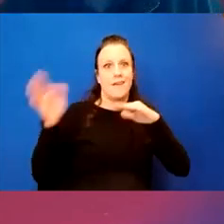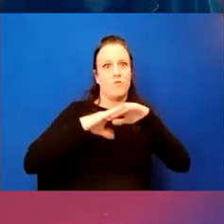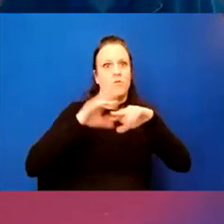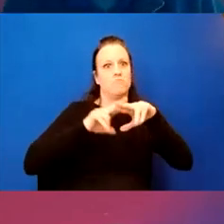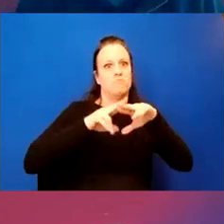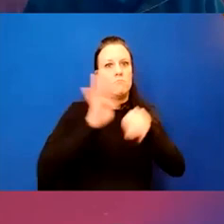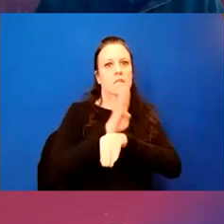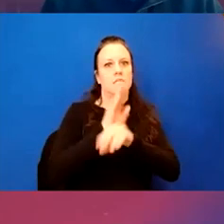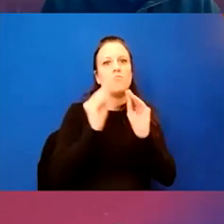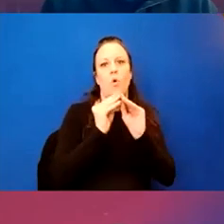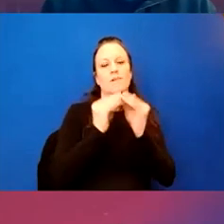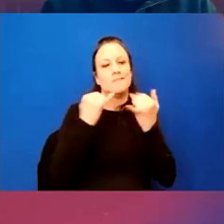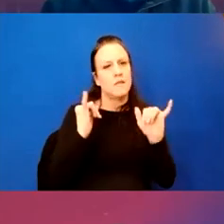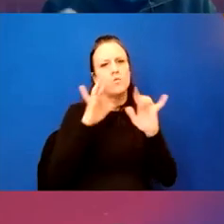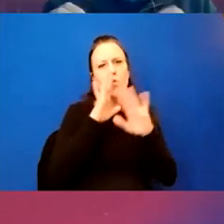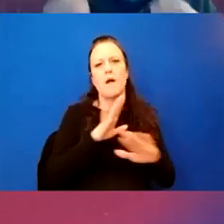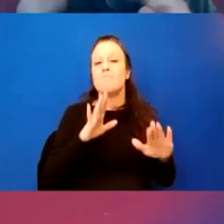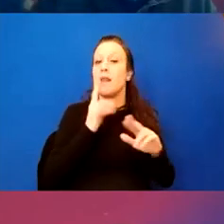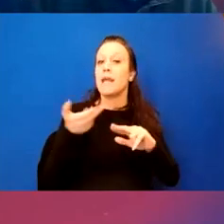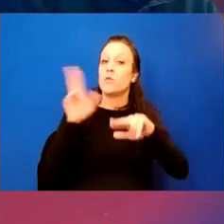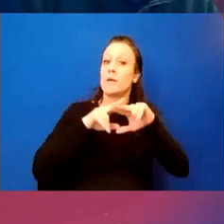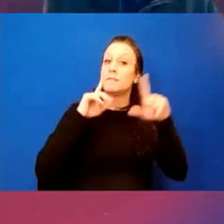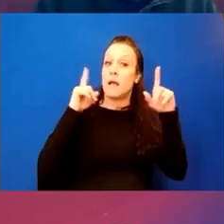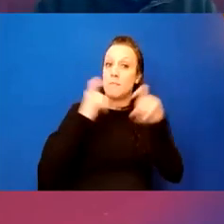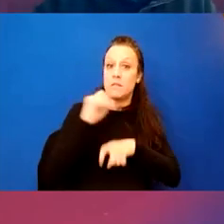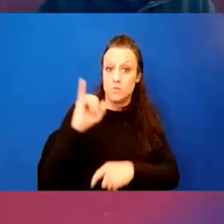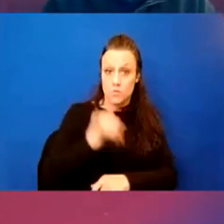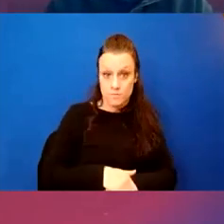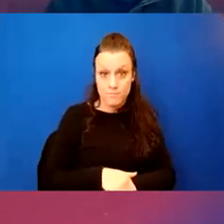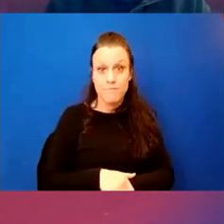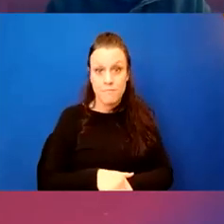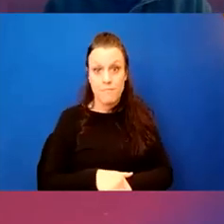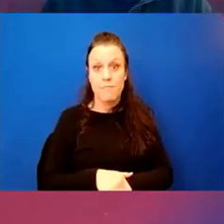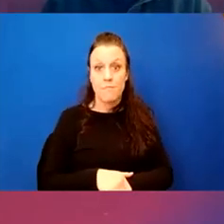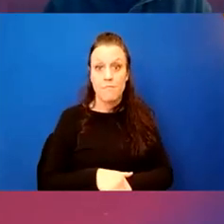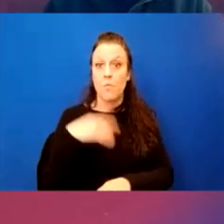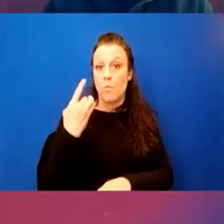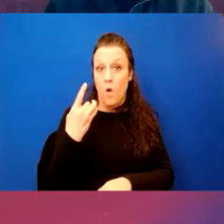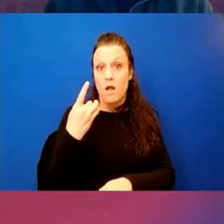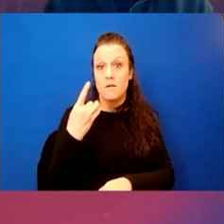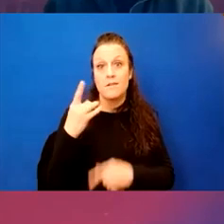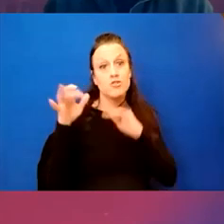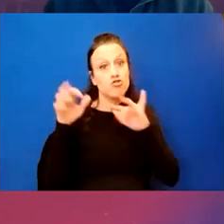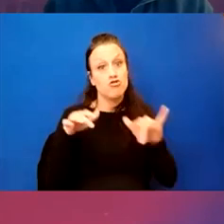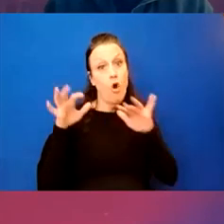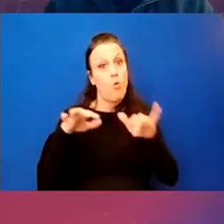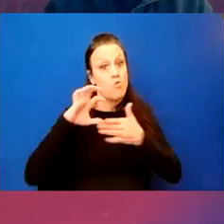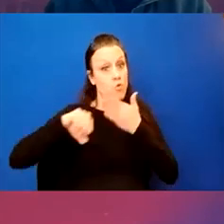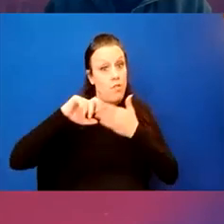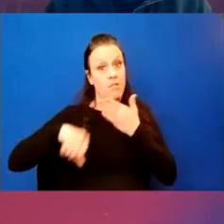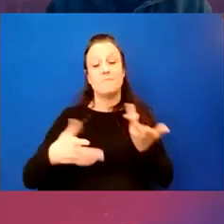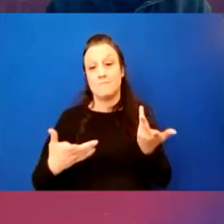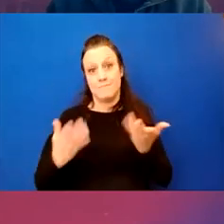Um, but it does have some increased complications to us, uh, at the CTA, one of, one of which is snow removal. Um,